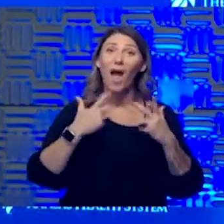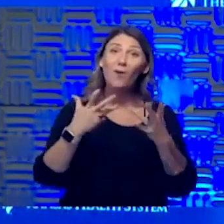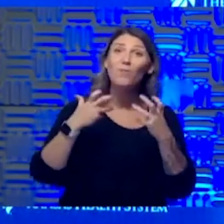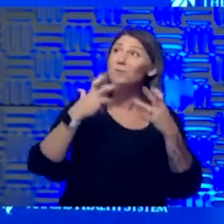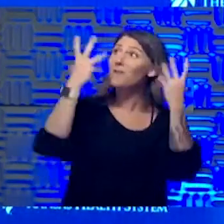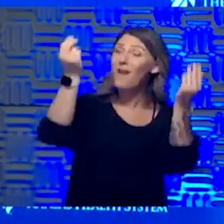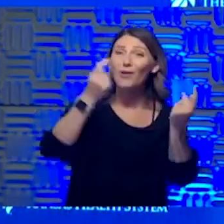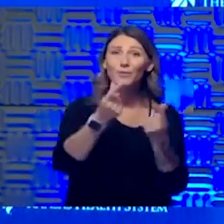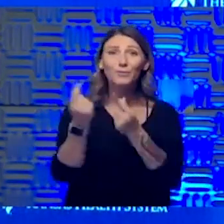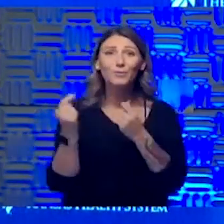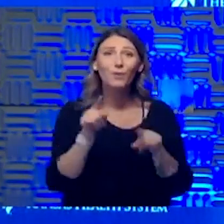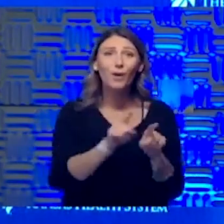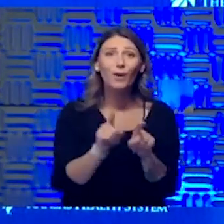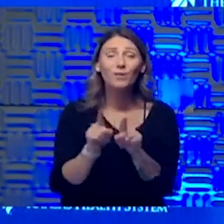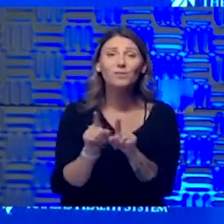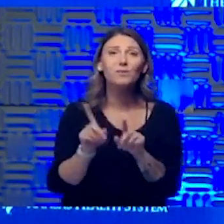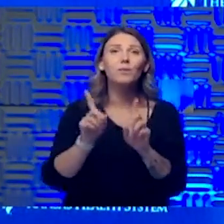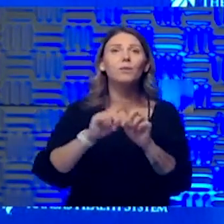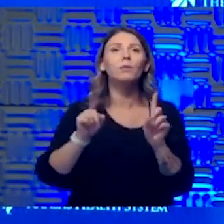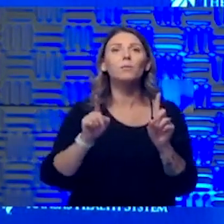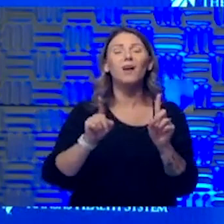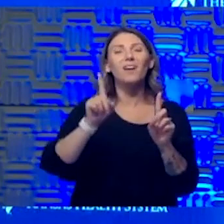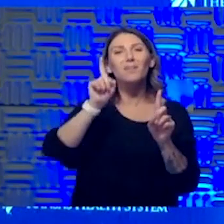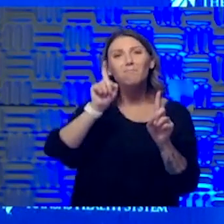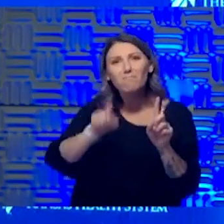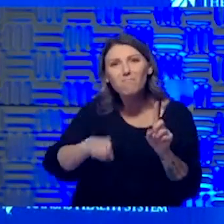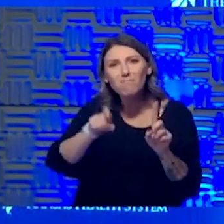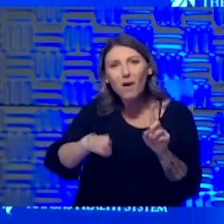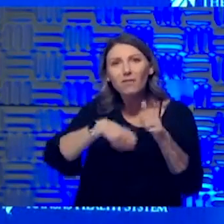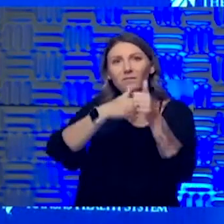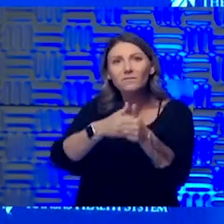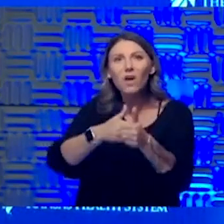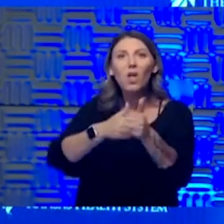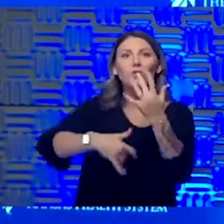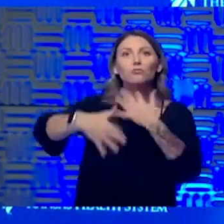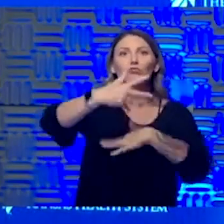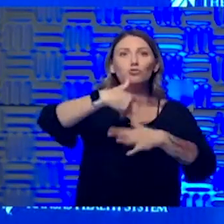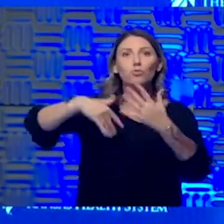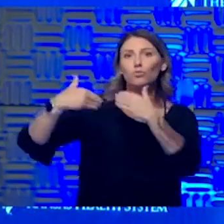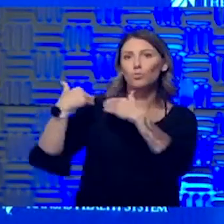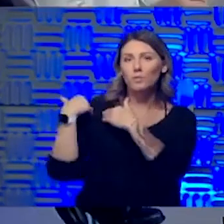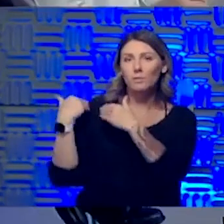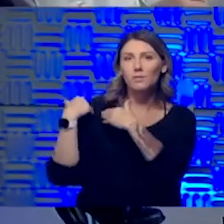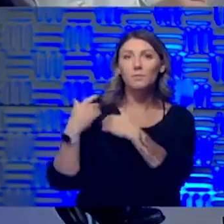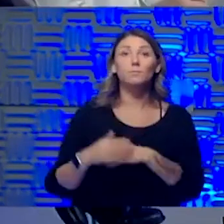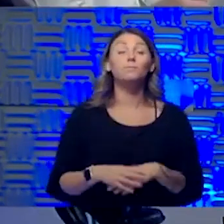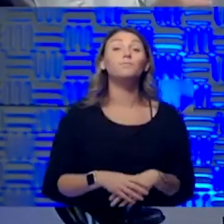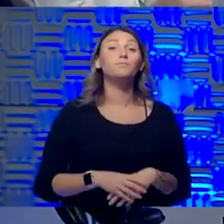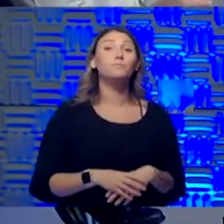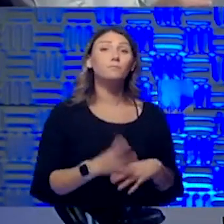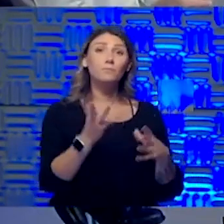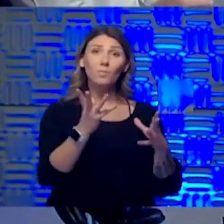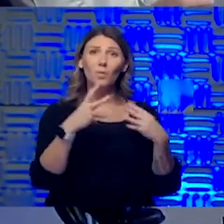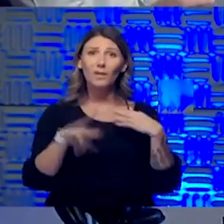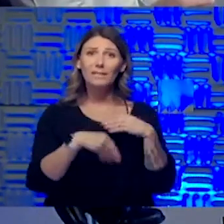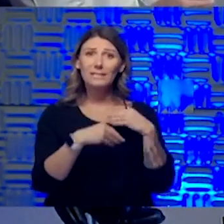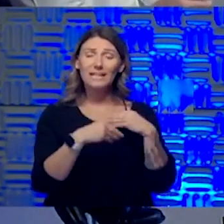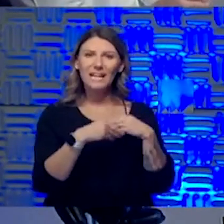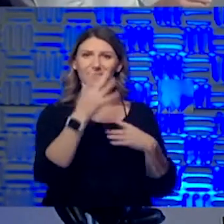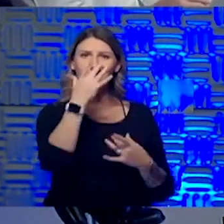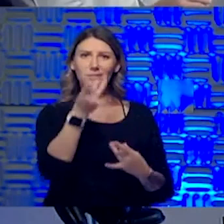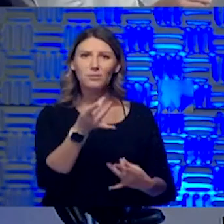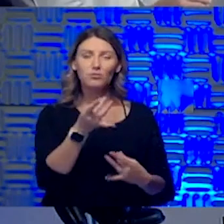and do, but it has to be done with social responsibility. You know, I might add that, uh, it's interesting. Dr. Fauci